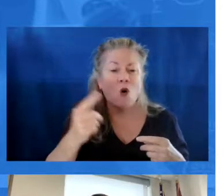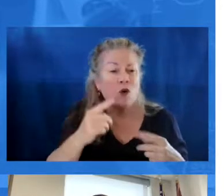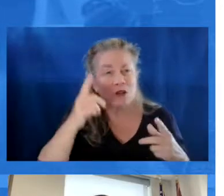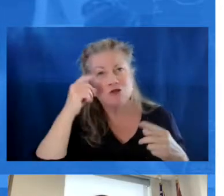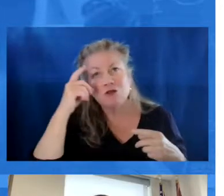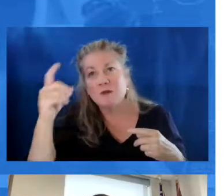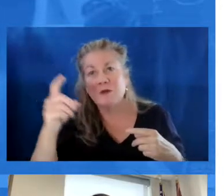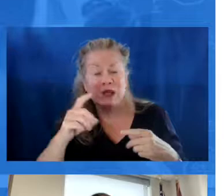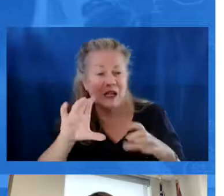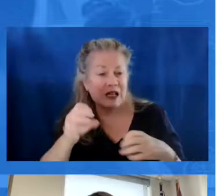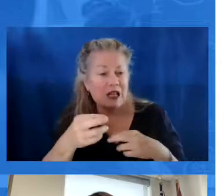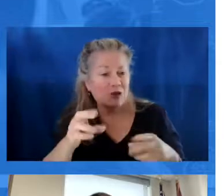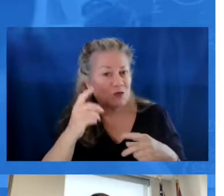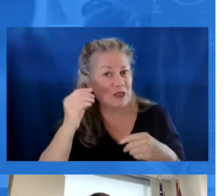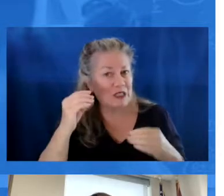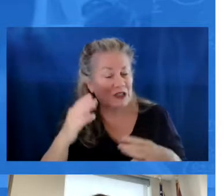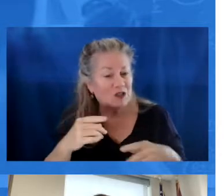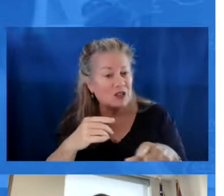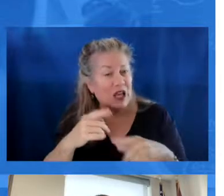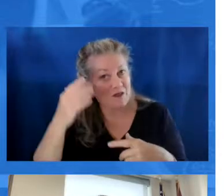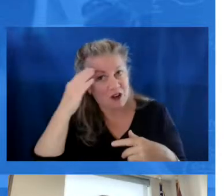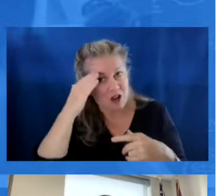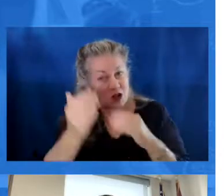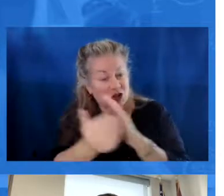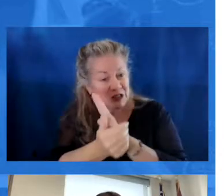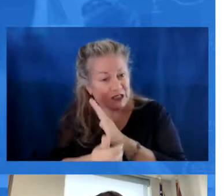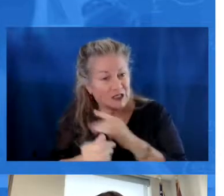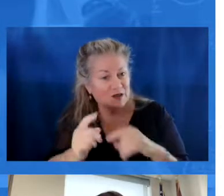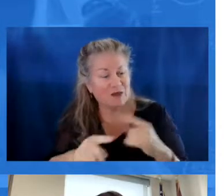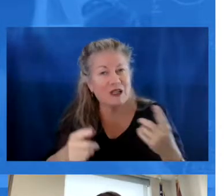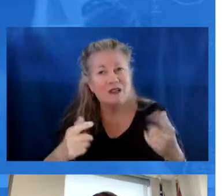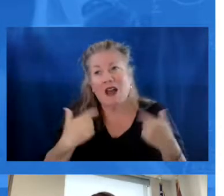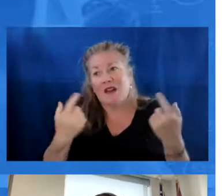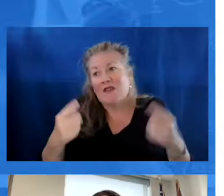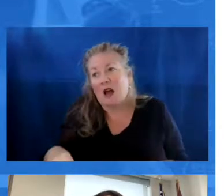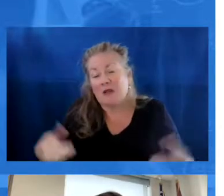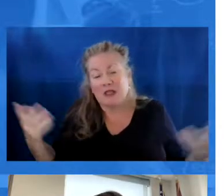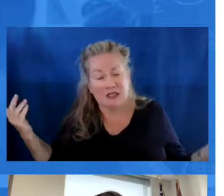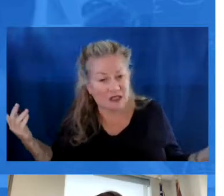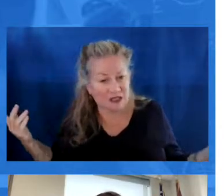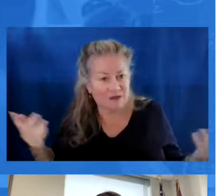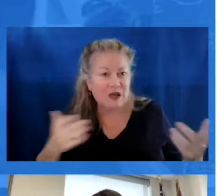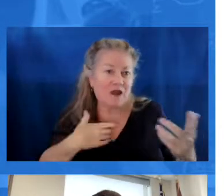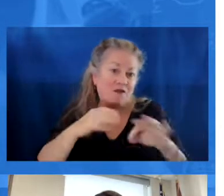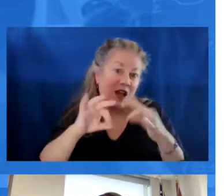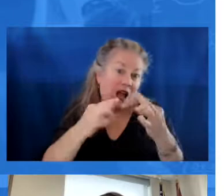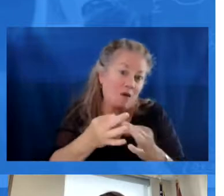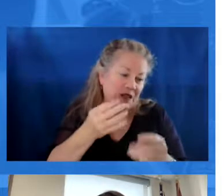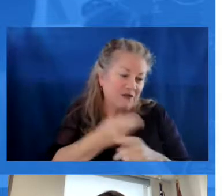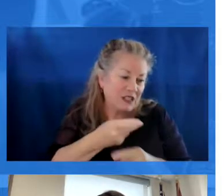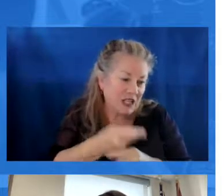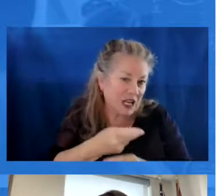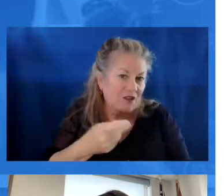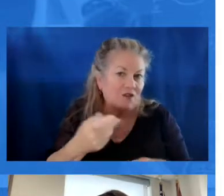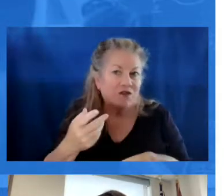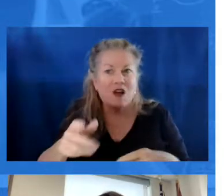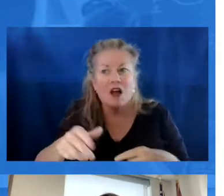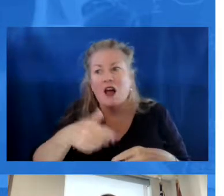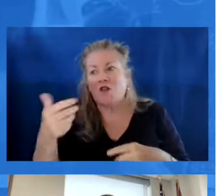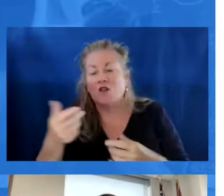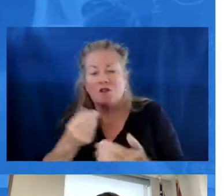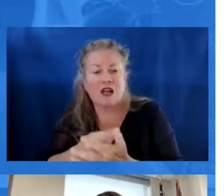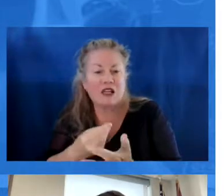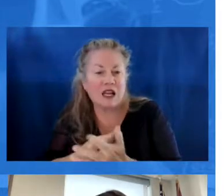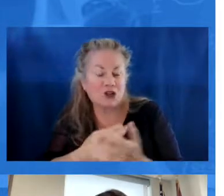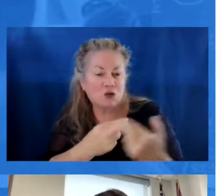always dreamed of being a classroom teacher and have the knowledge and skills to do so, but life happens. And maybe they have families they have to take care